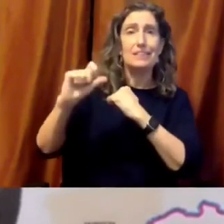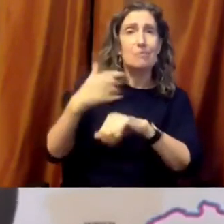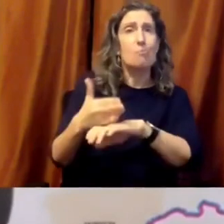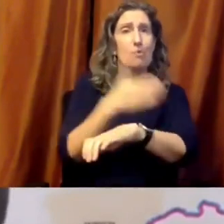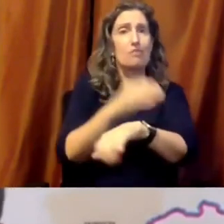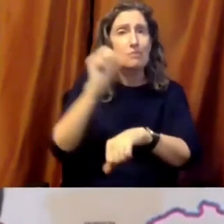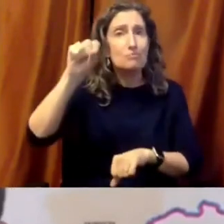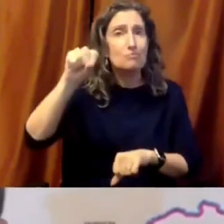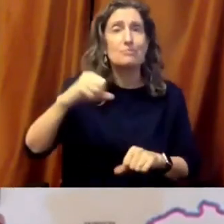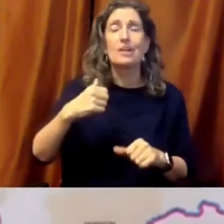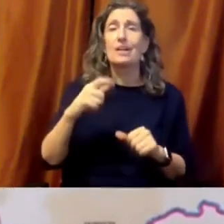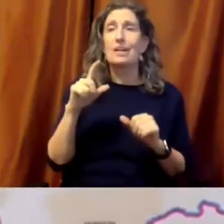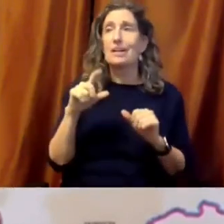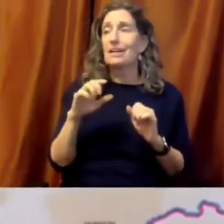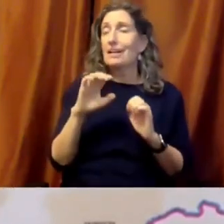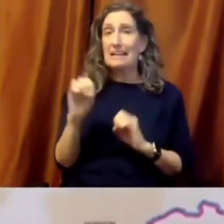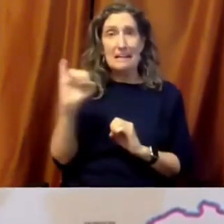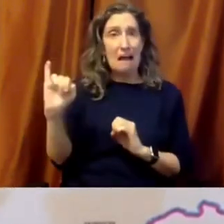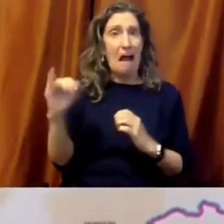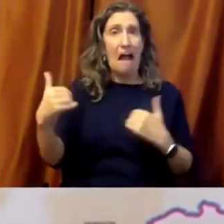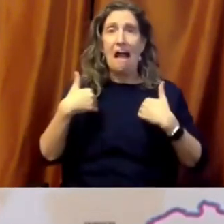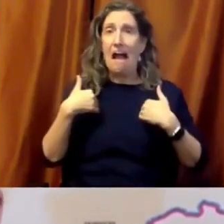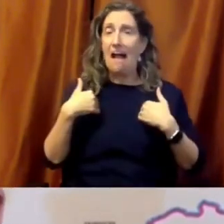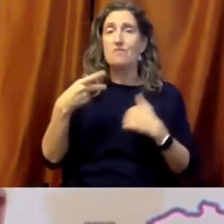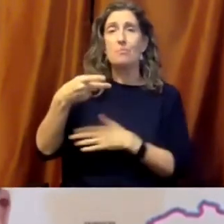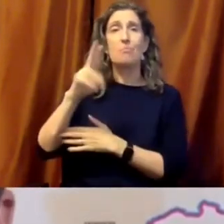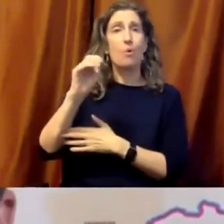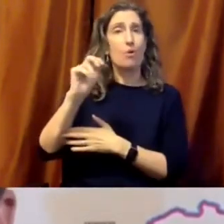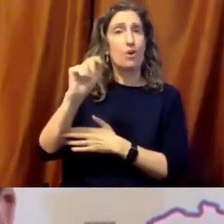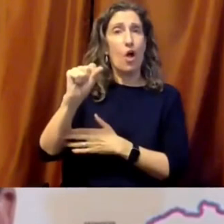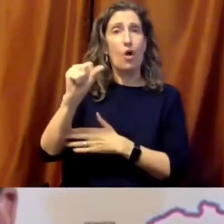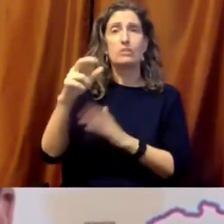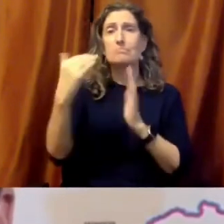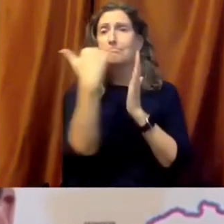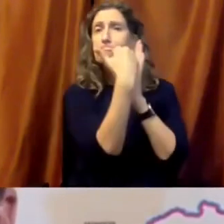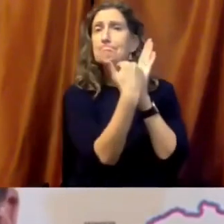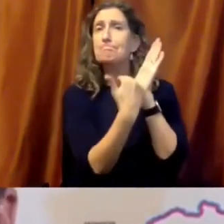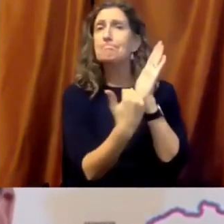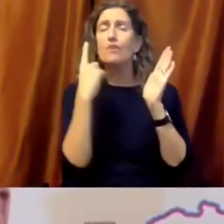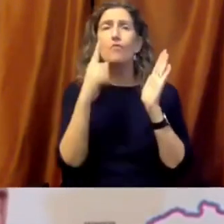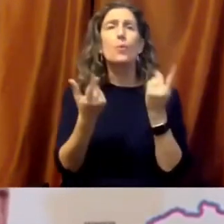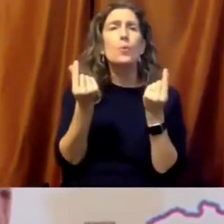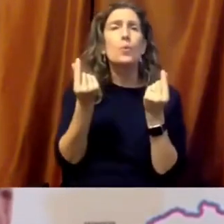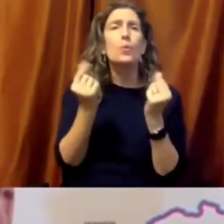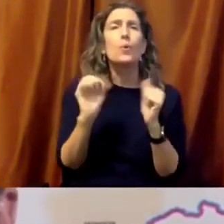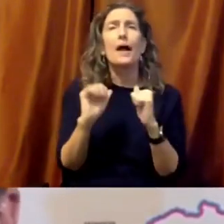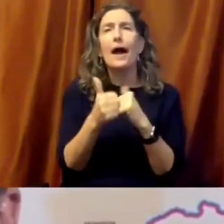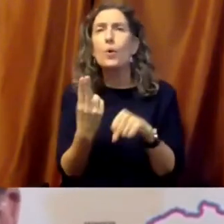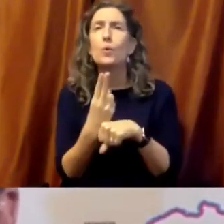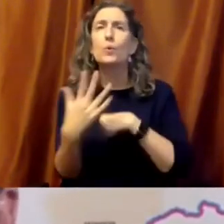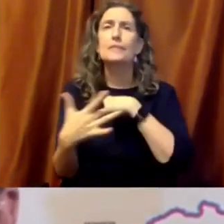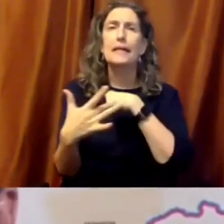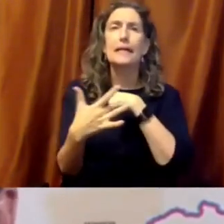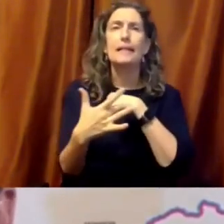to help guide the use of technology in education for many years. Digital technology should be an essential part